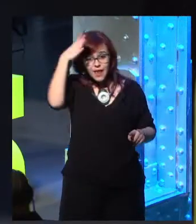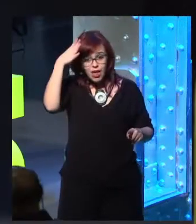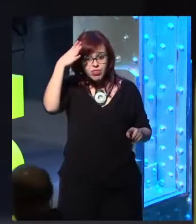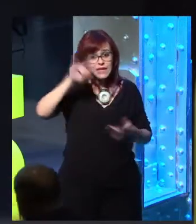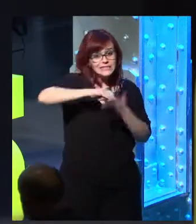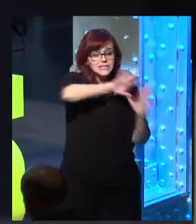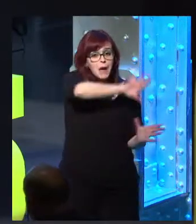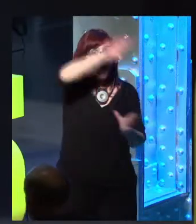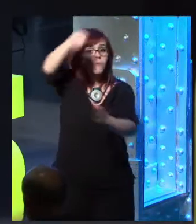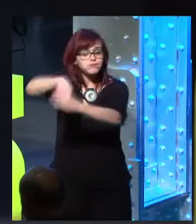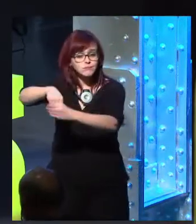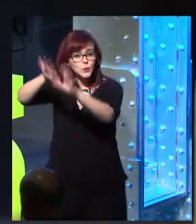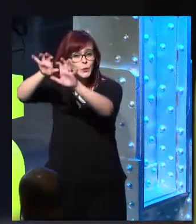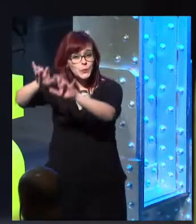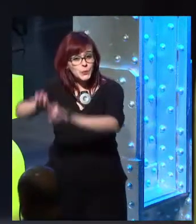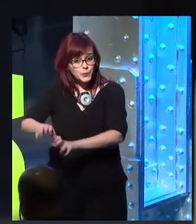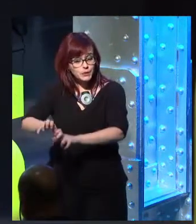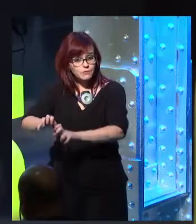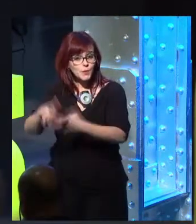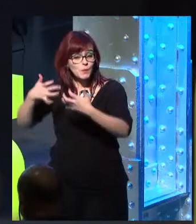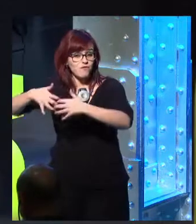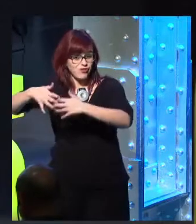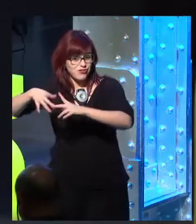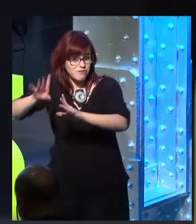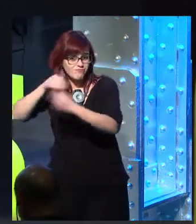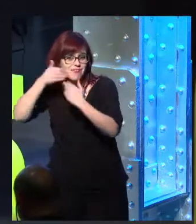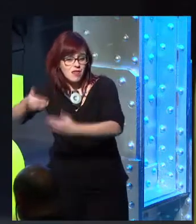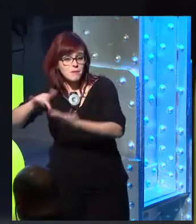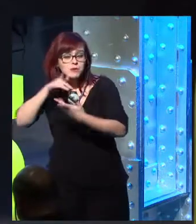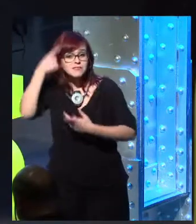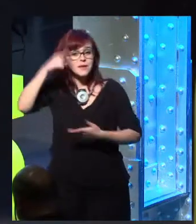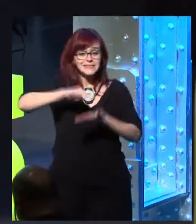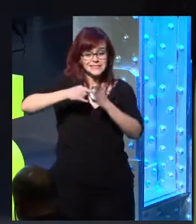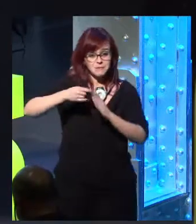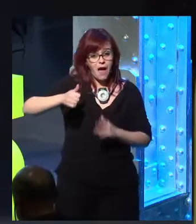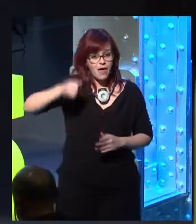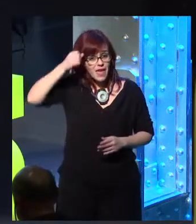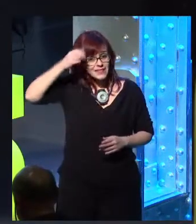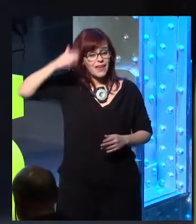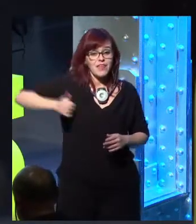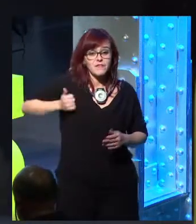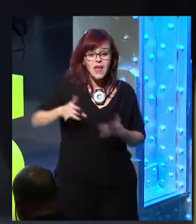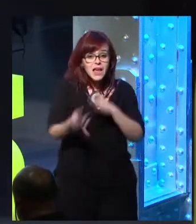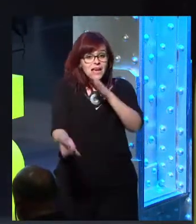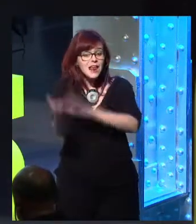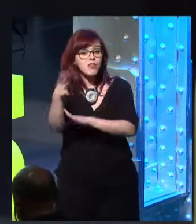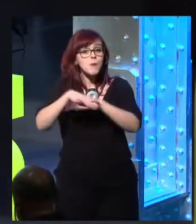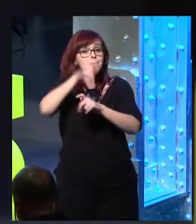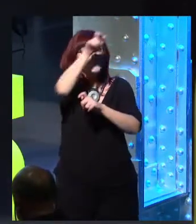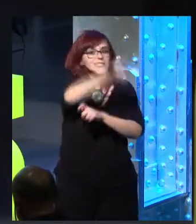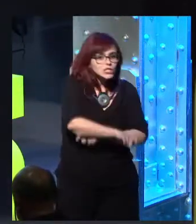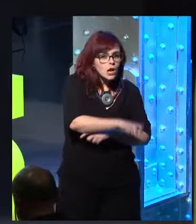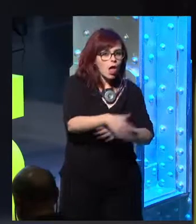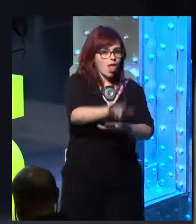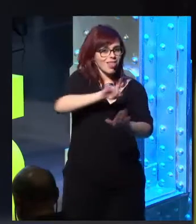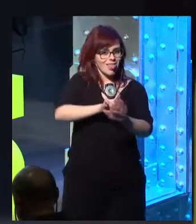humans that isn't necessarily understanding all of the context. You know, they're usually younger people who might just be out of